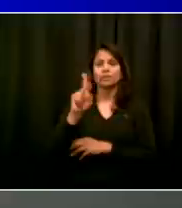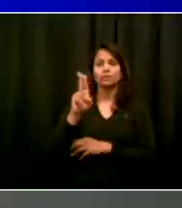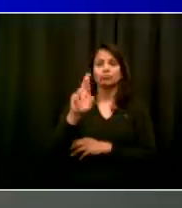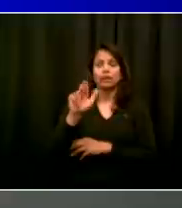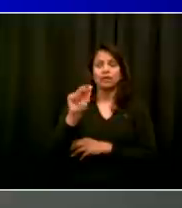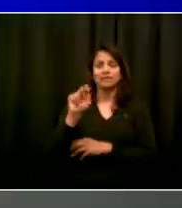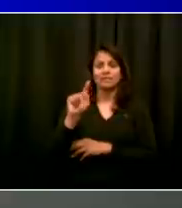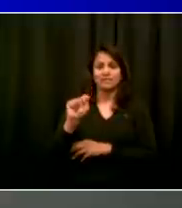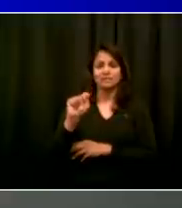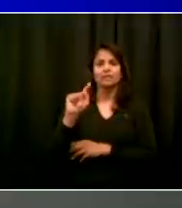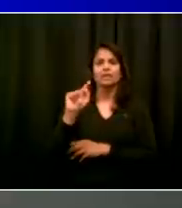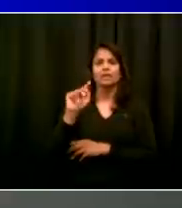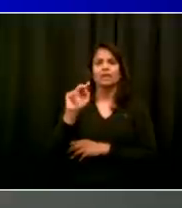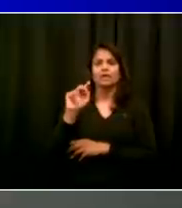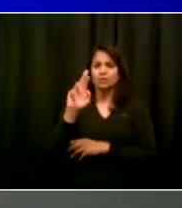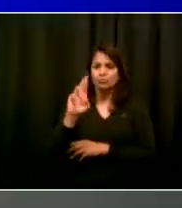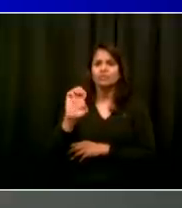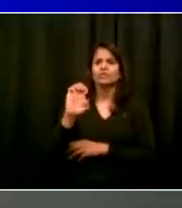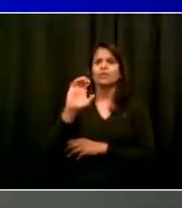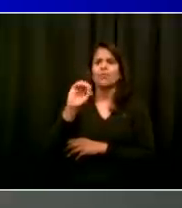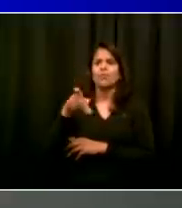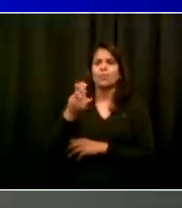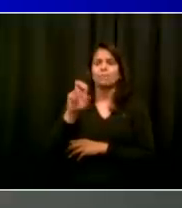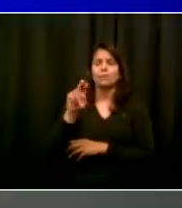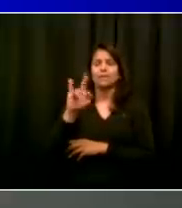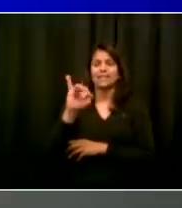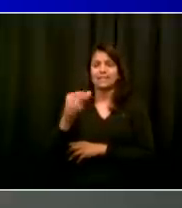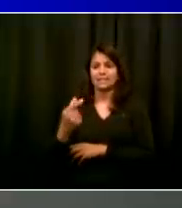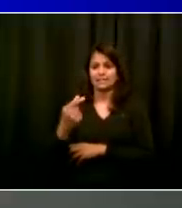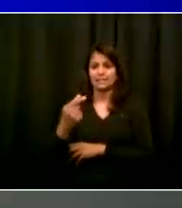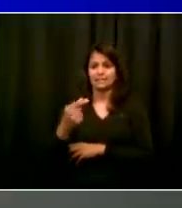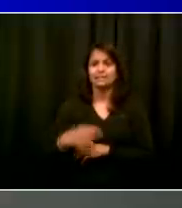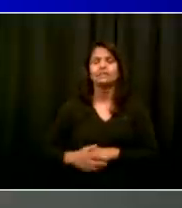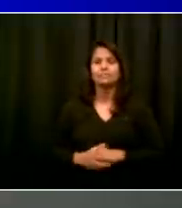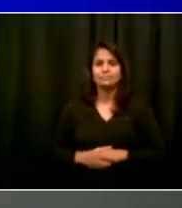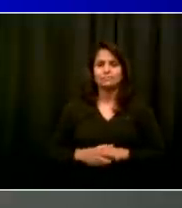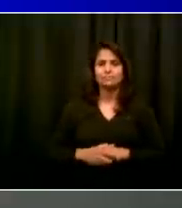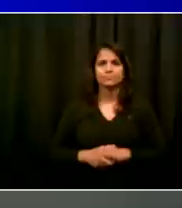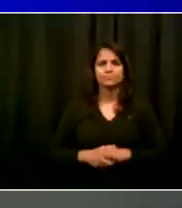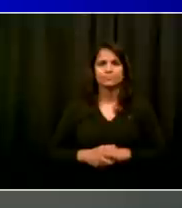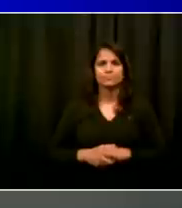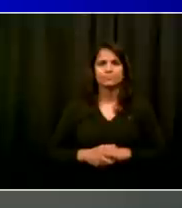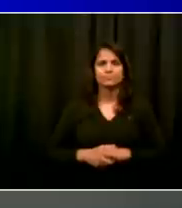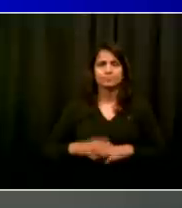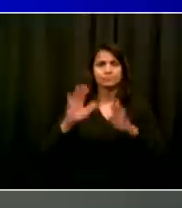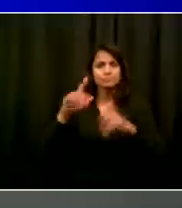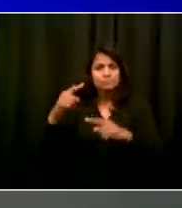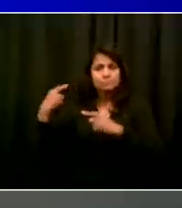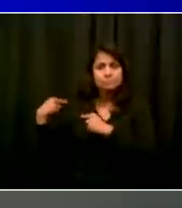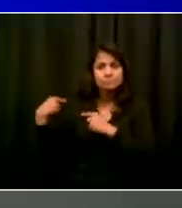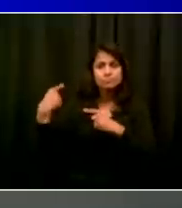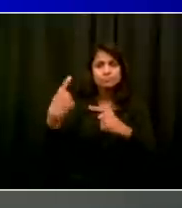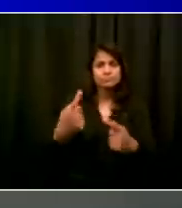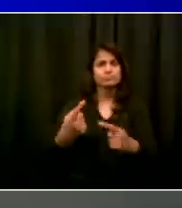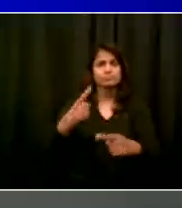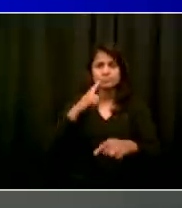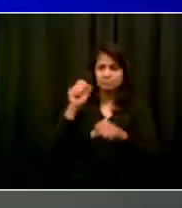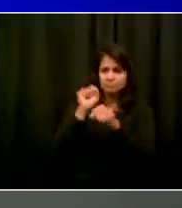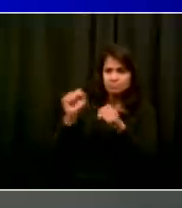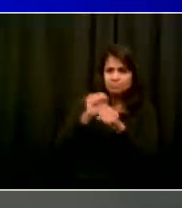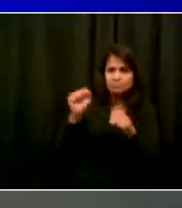journey back, but it has been working. The industry has played a crucial role in the rebirth of the city, and we're going to make sure that continues.